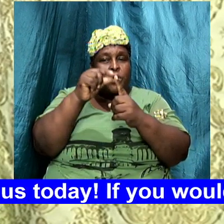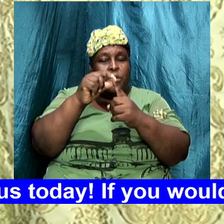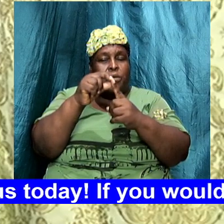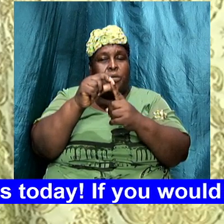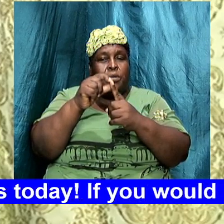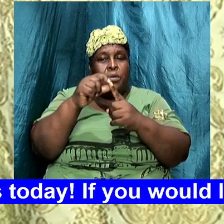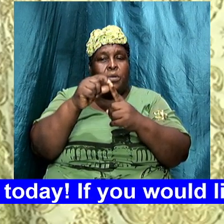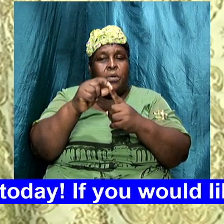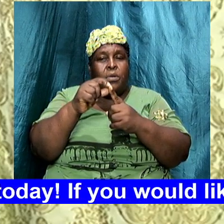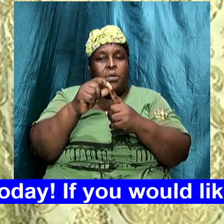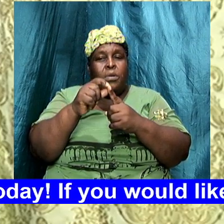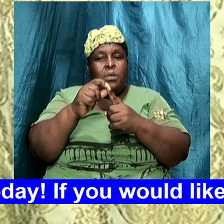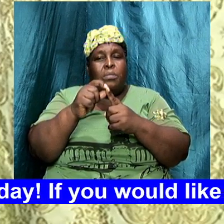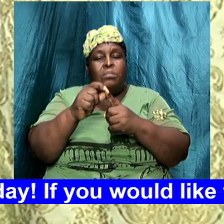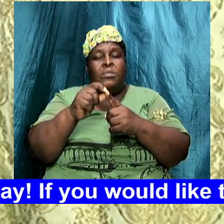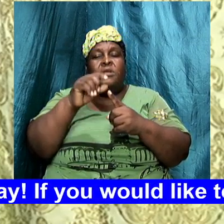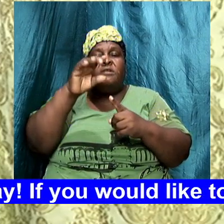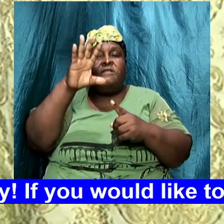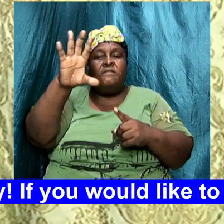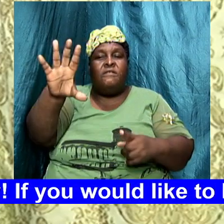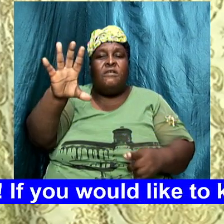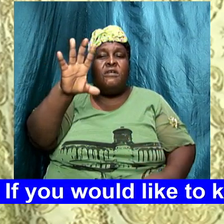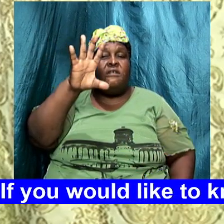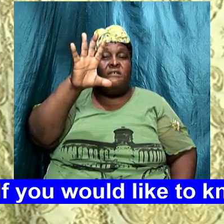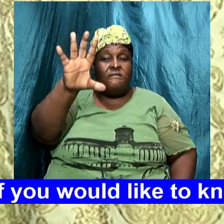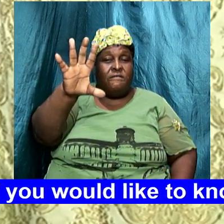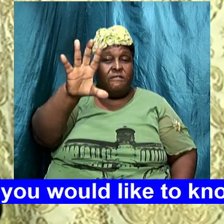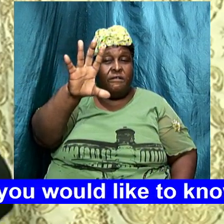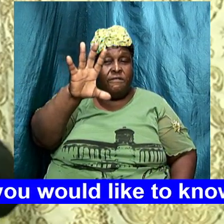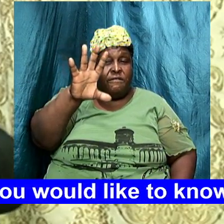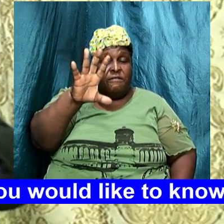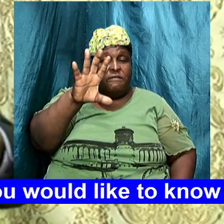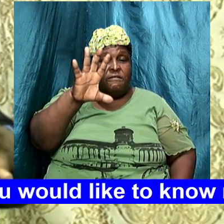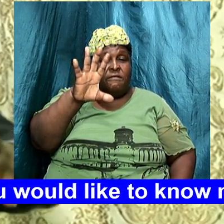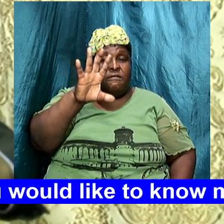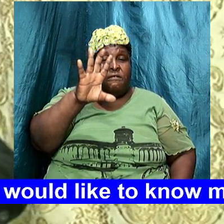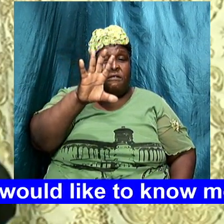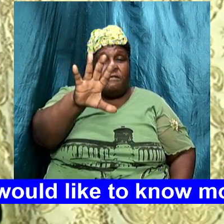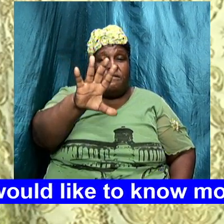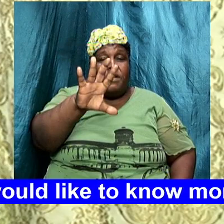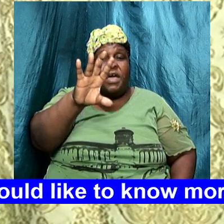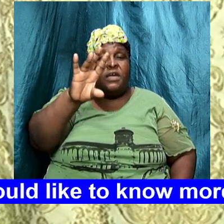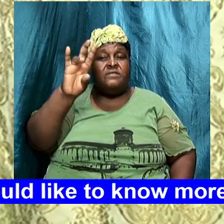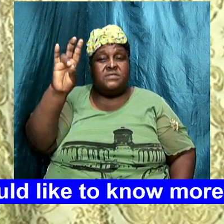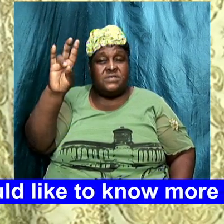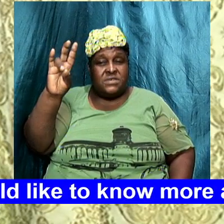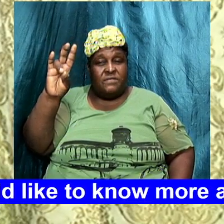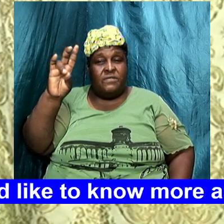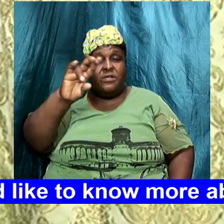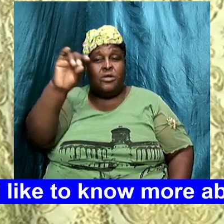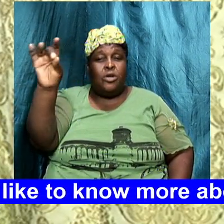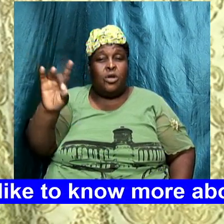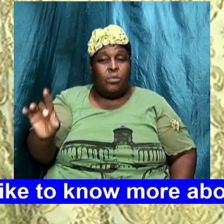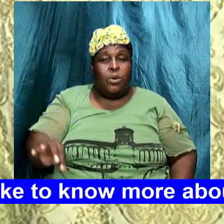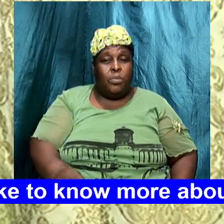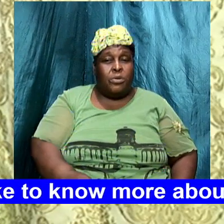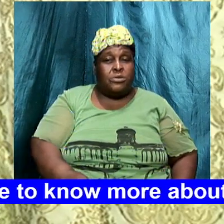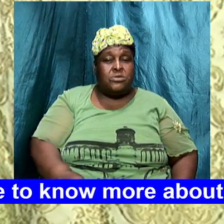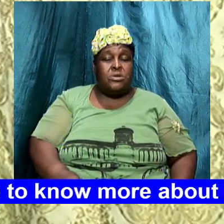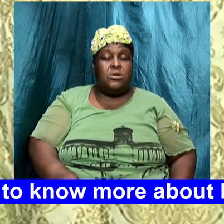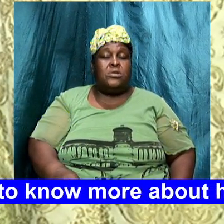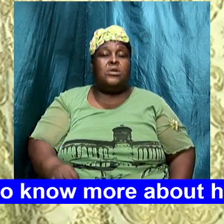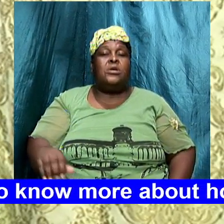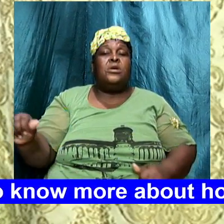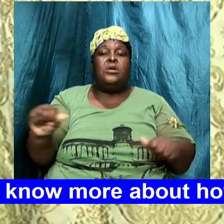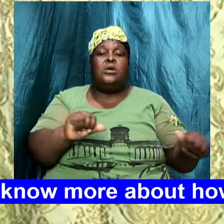raising the total to 57% among active Christians those who go to service